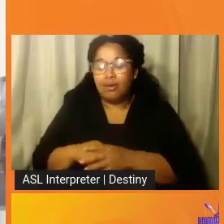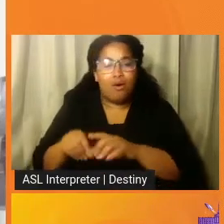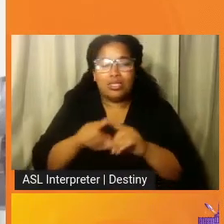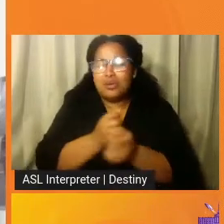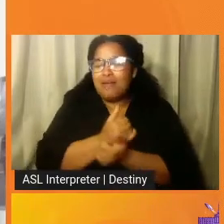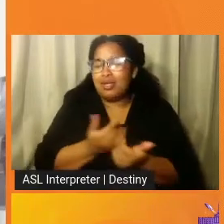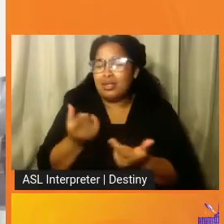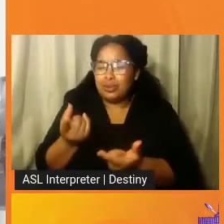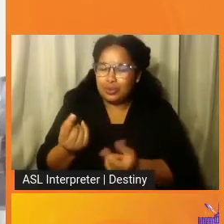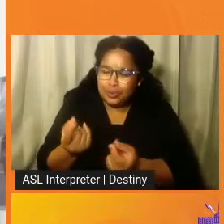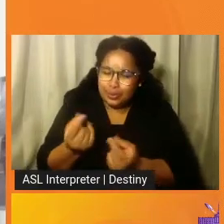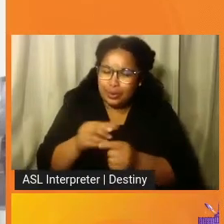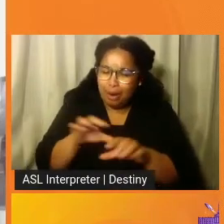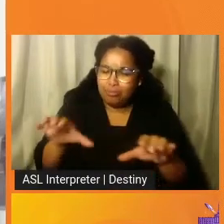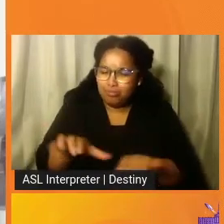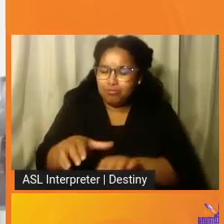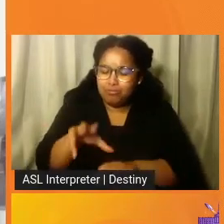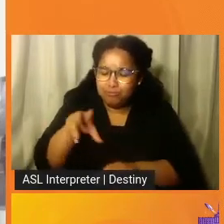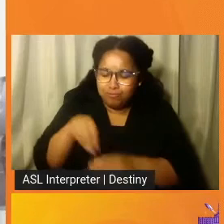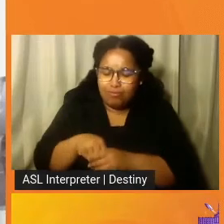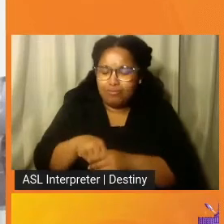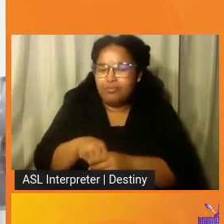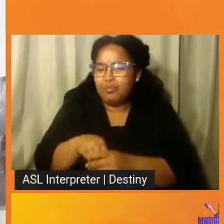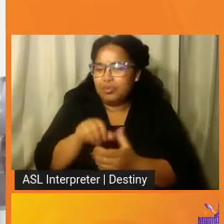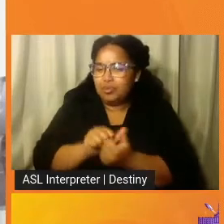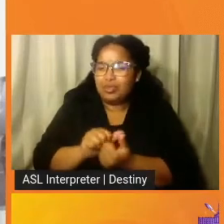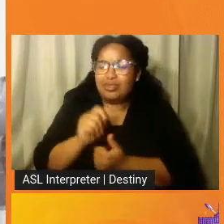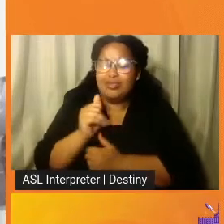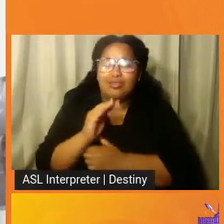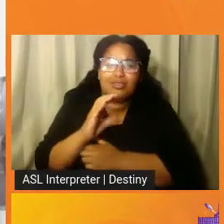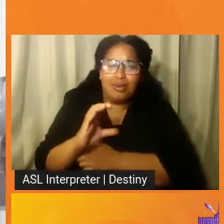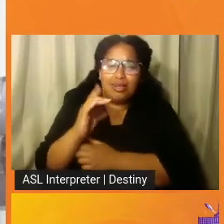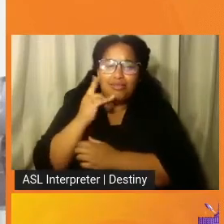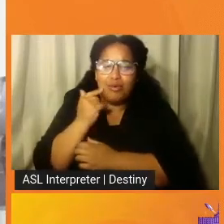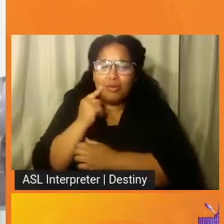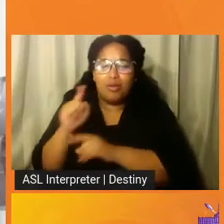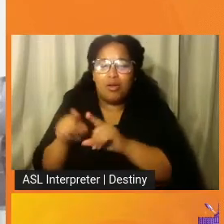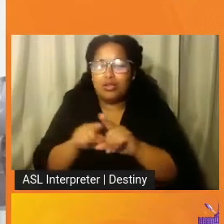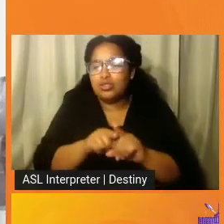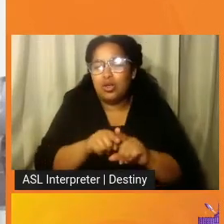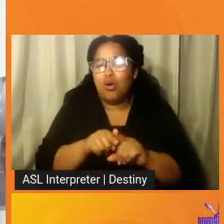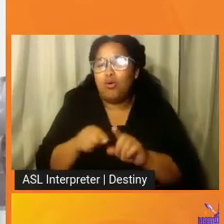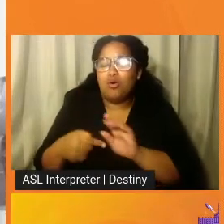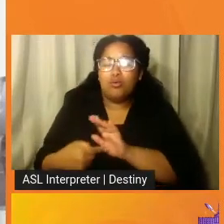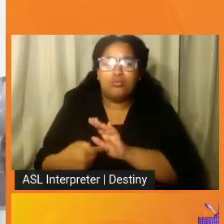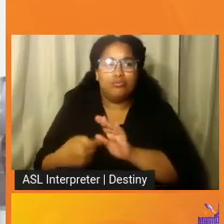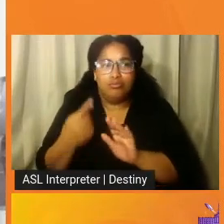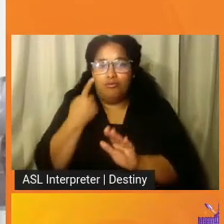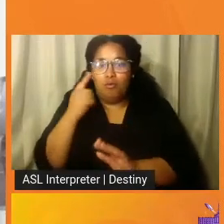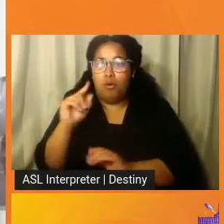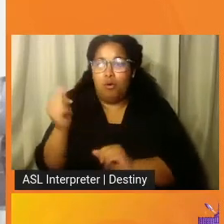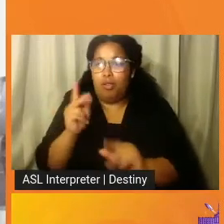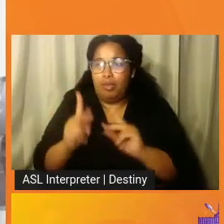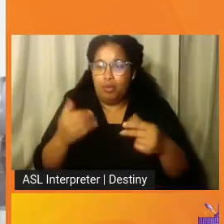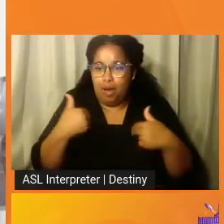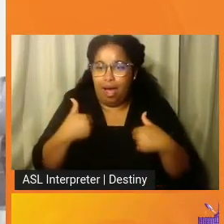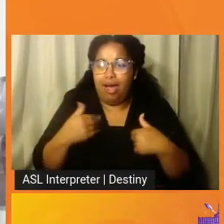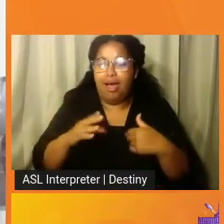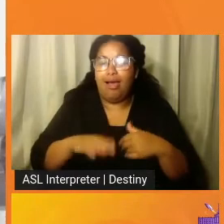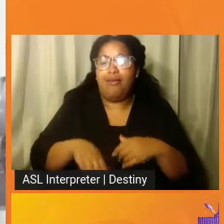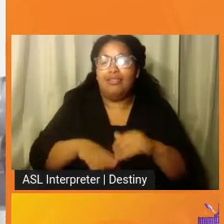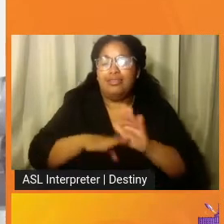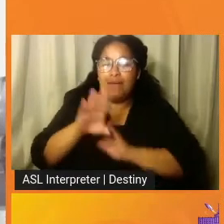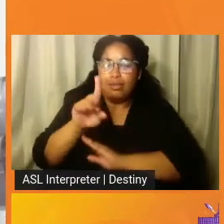you do, you know, with ARC California, but also on behalf of all people with developmental disabilities, especially